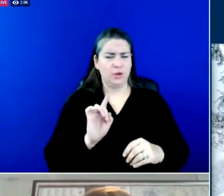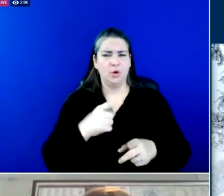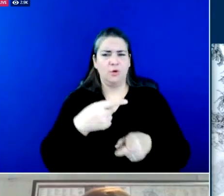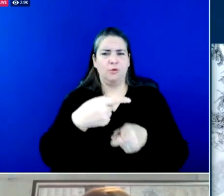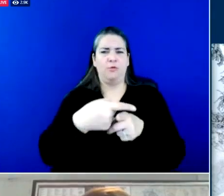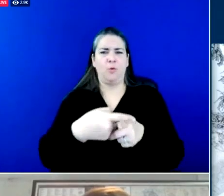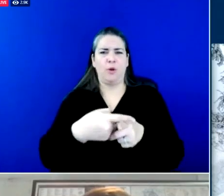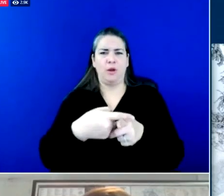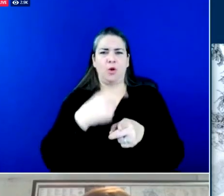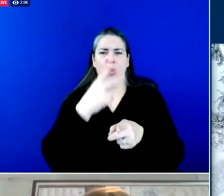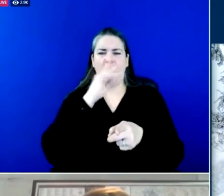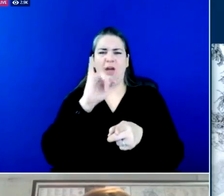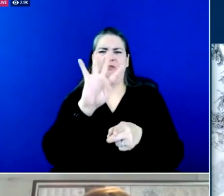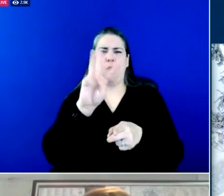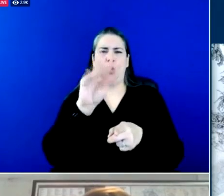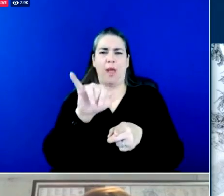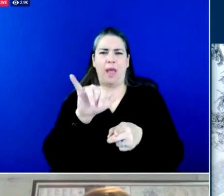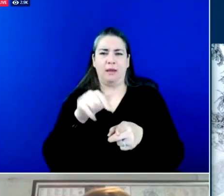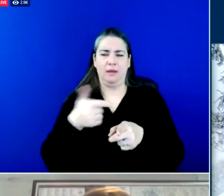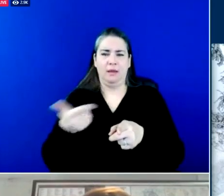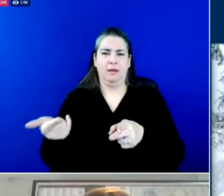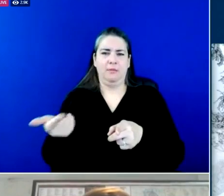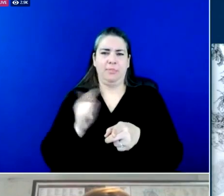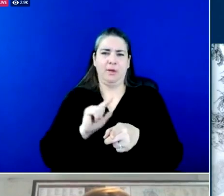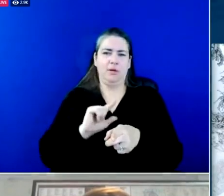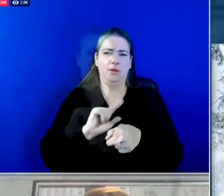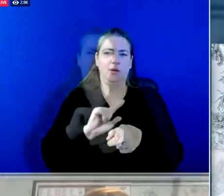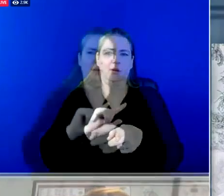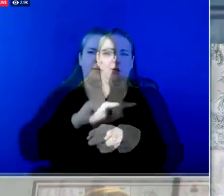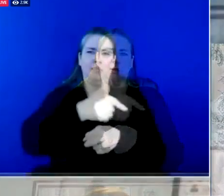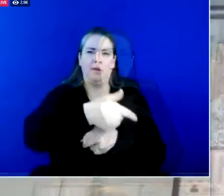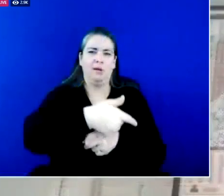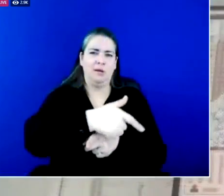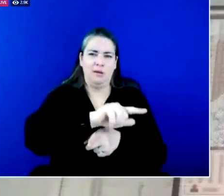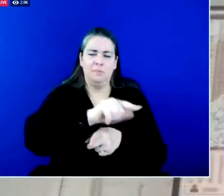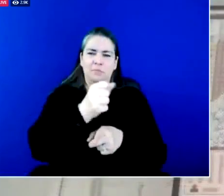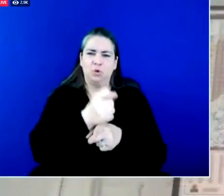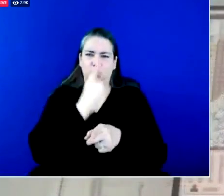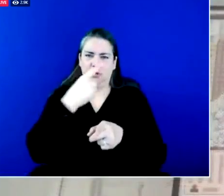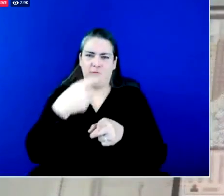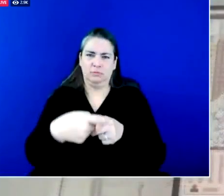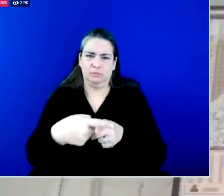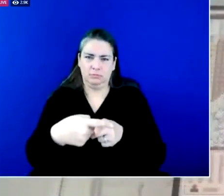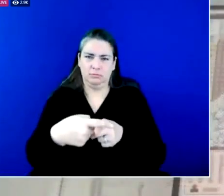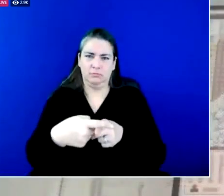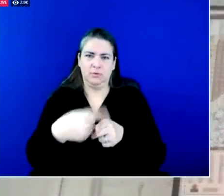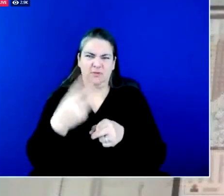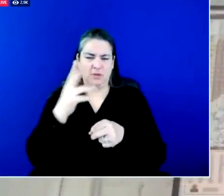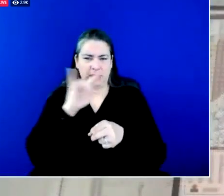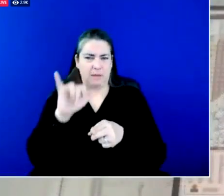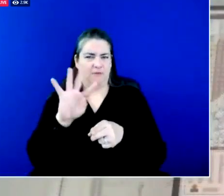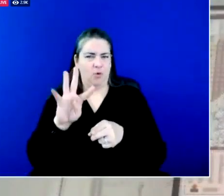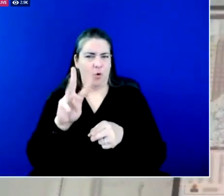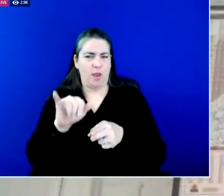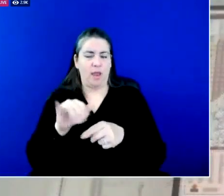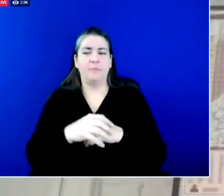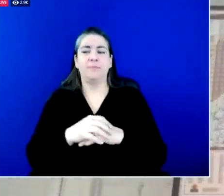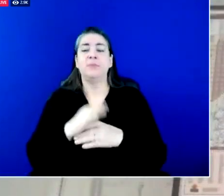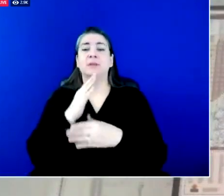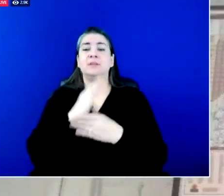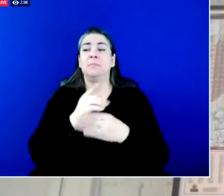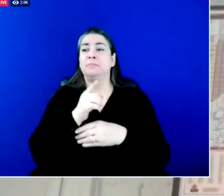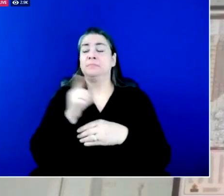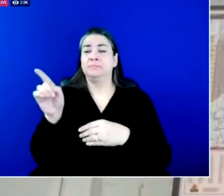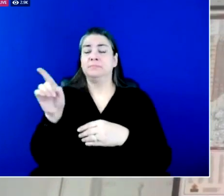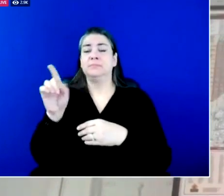eastbound i-64 in clark county is closed because a tree has pulled down a power line now that was